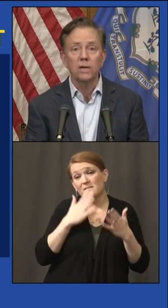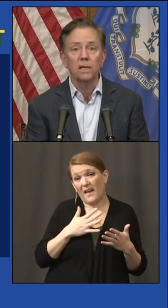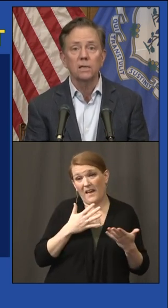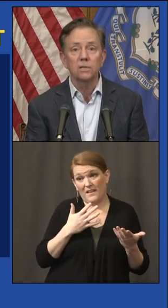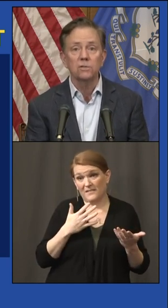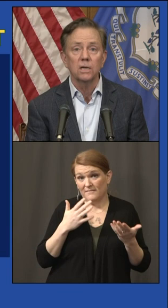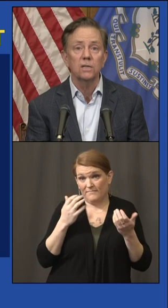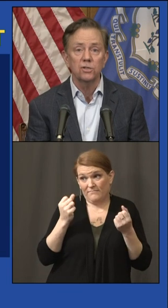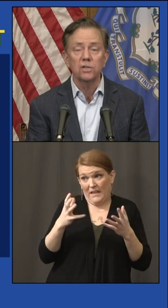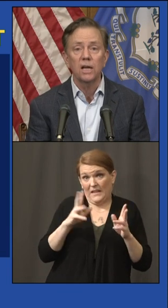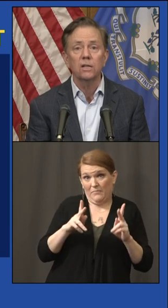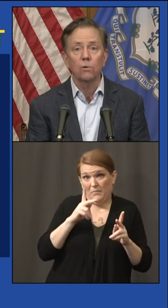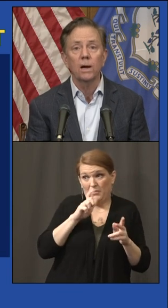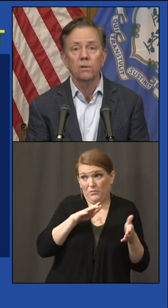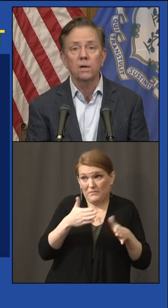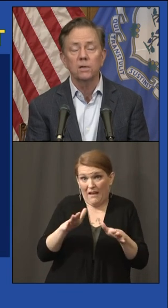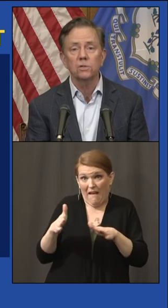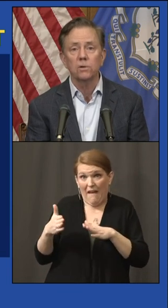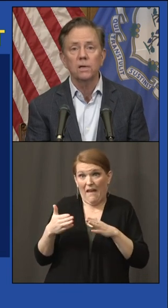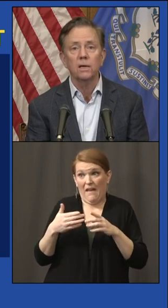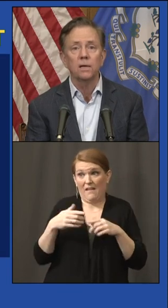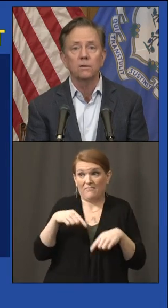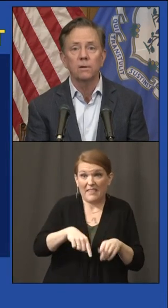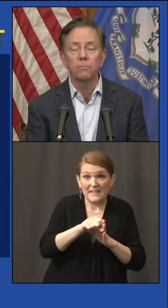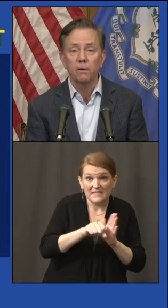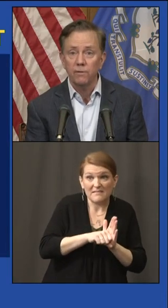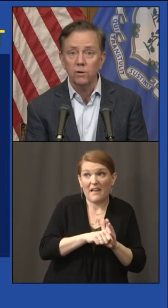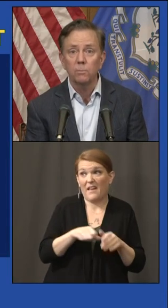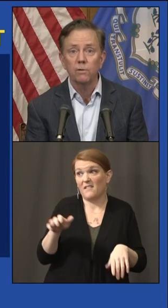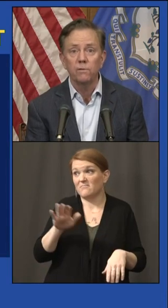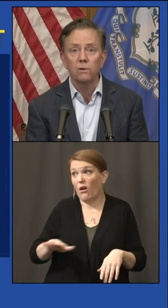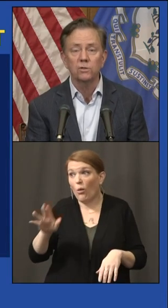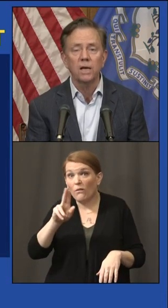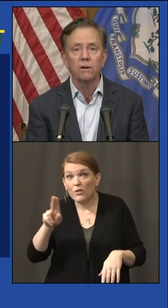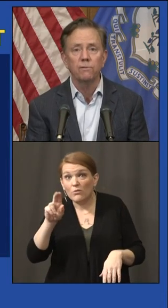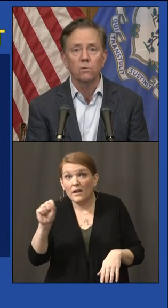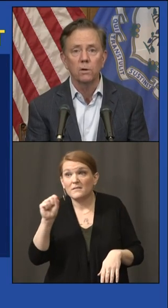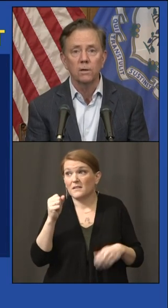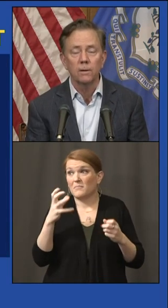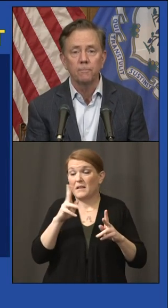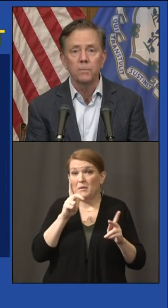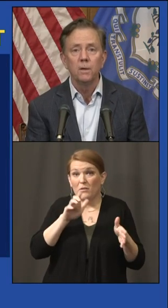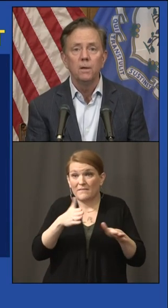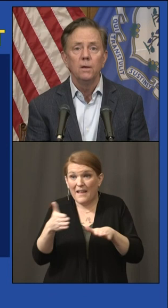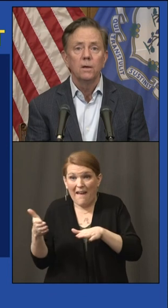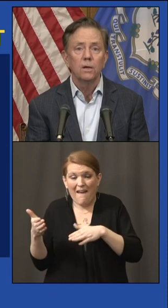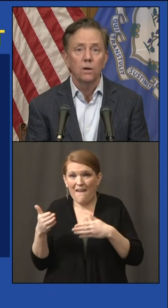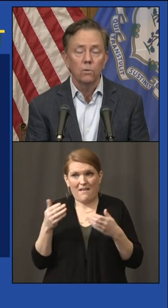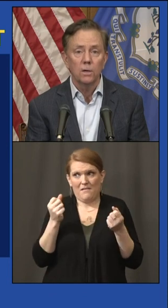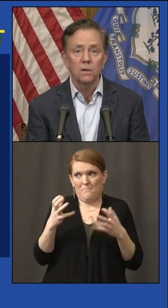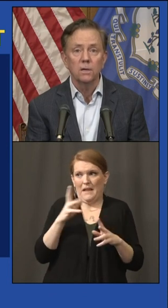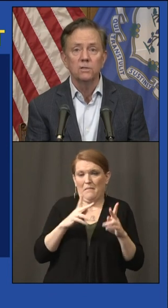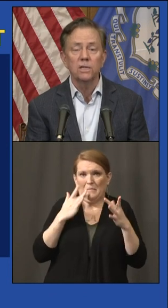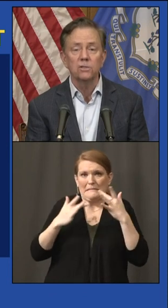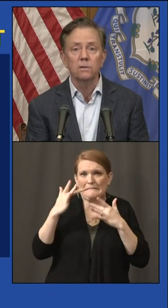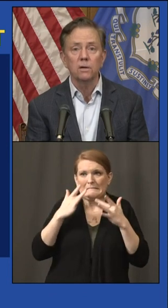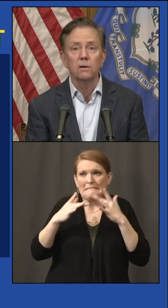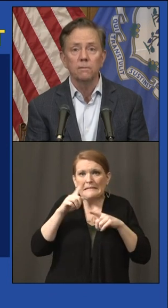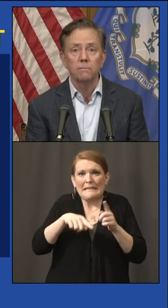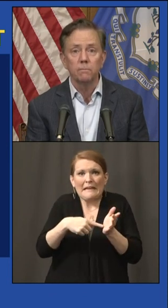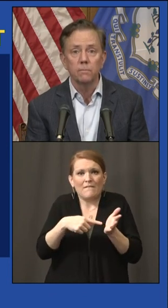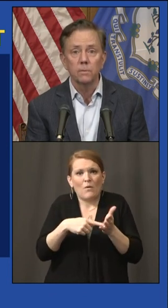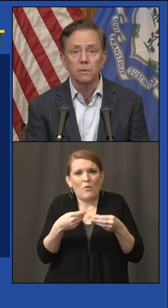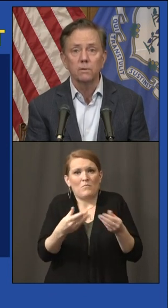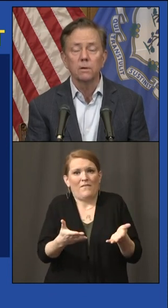lot of fatalities in this state and around the country, and a fair number of folks can't afford, you know, a decent